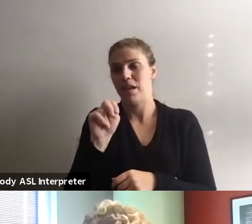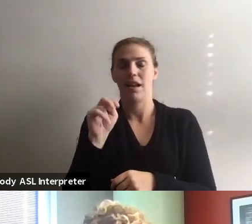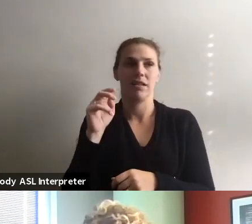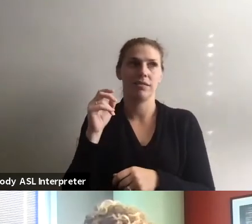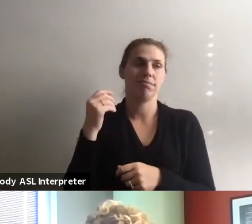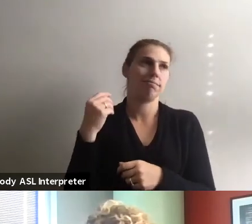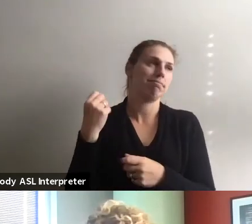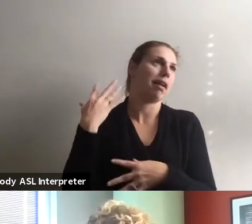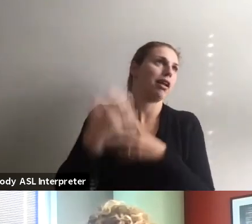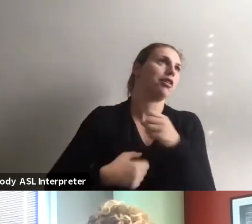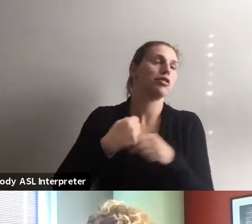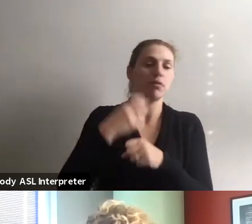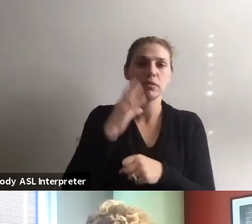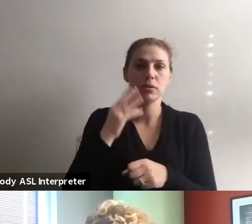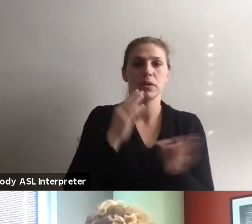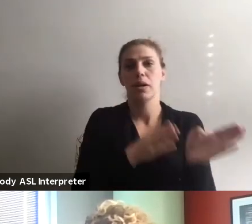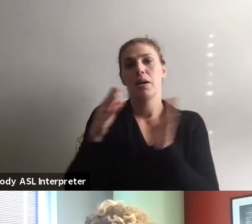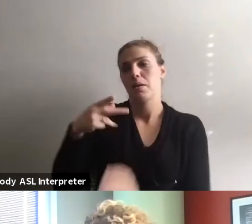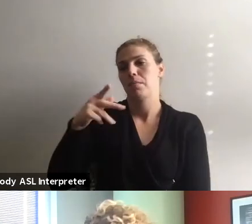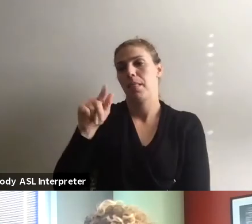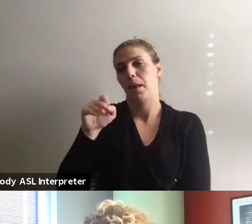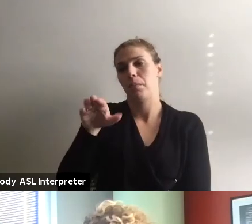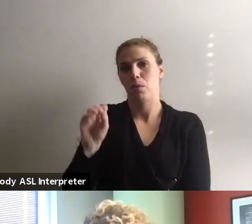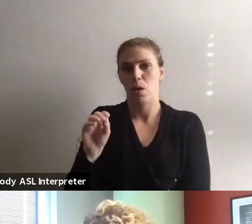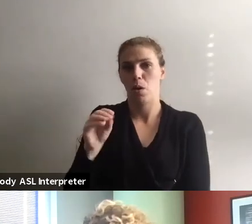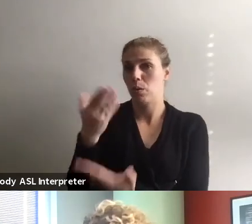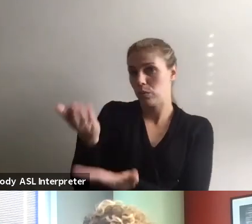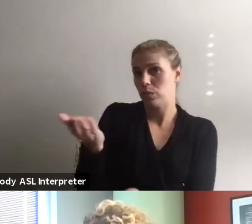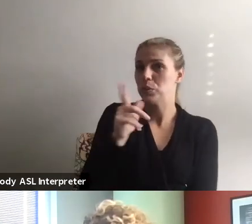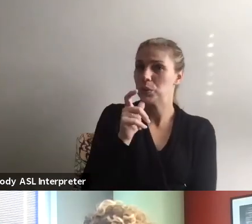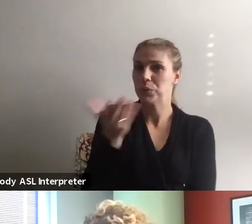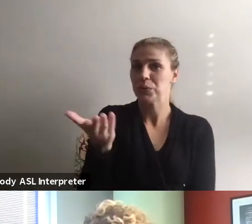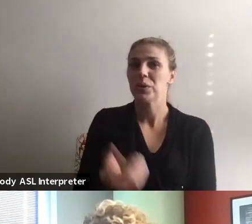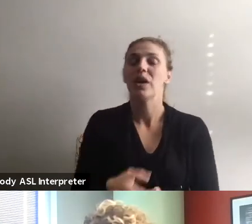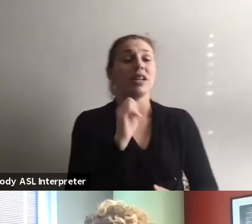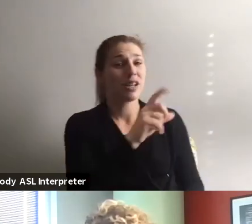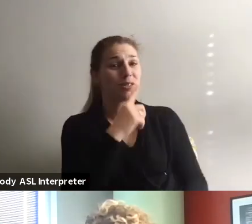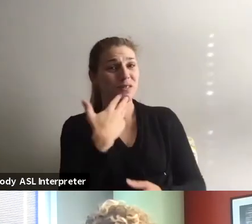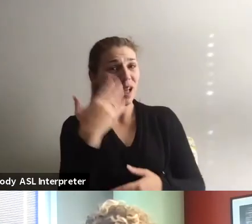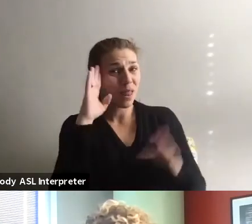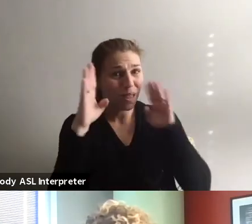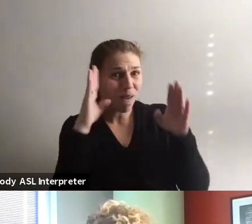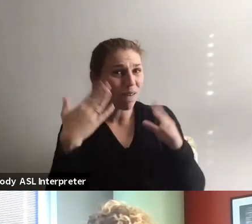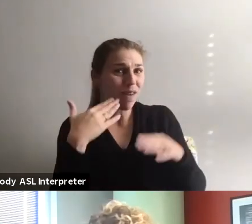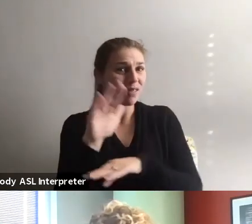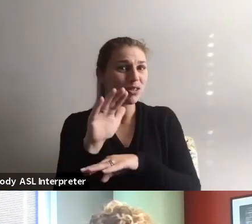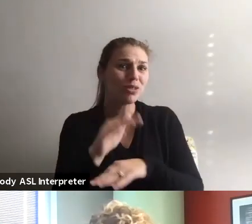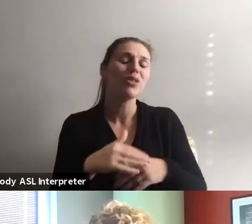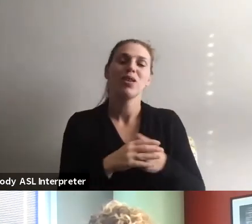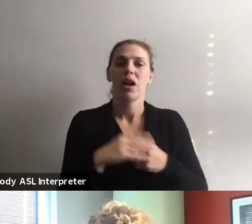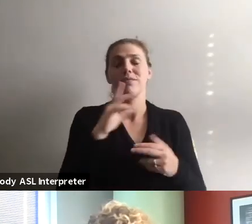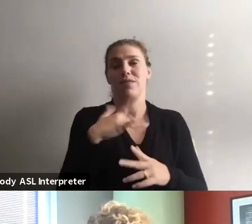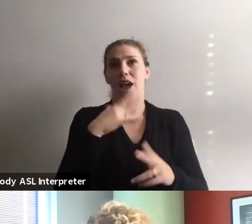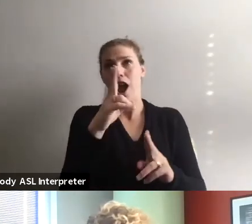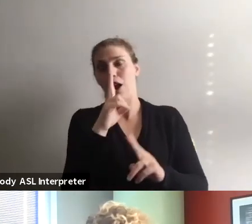years. And joining me is Palermo. Tell a little bit about yourself. Yes, good afternoon, everyone. It's a pleasure and honor to